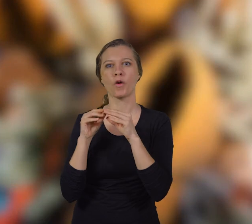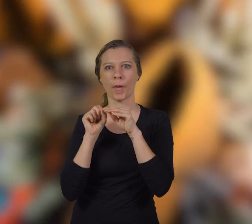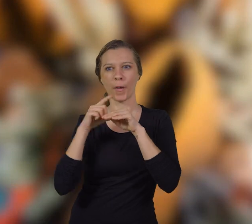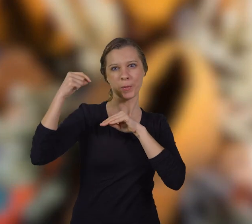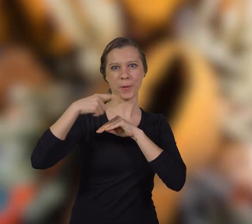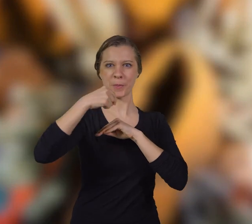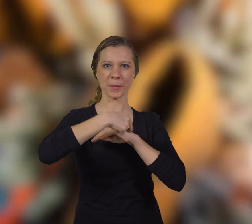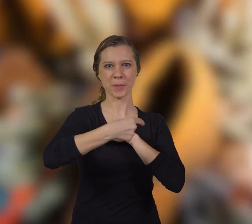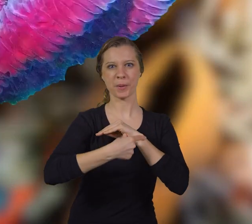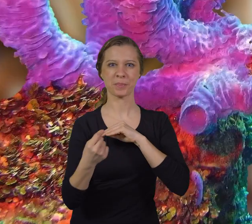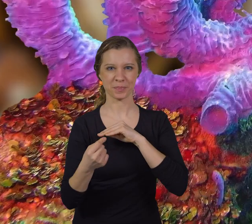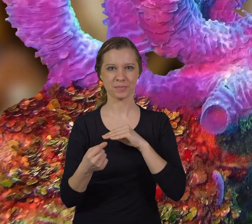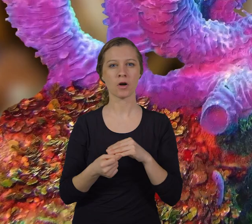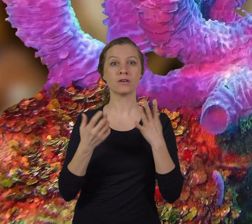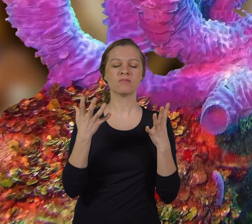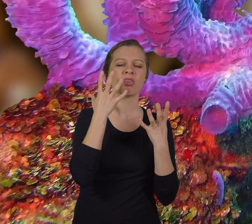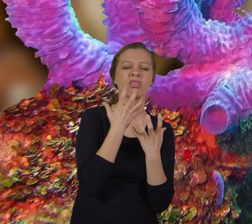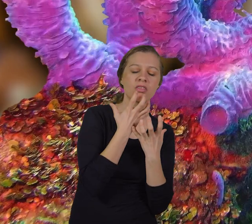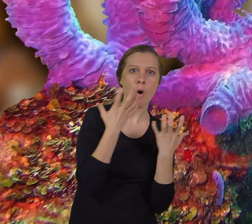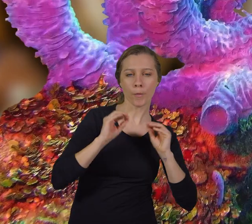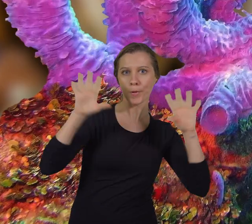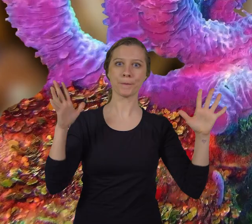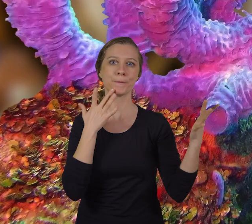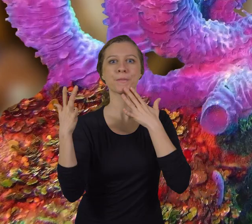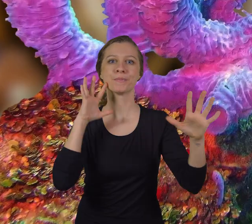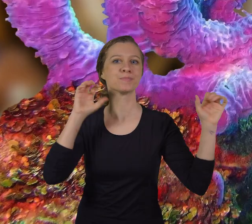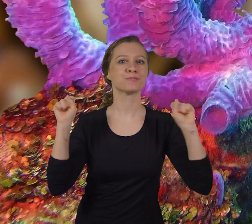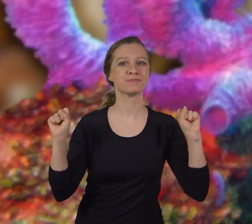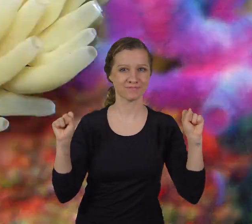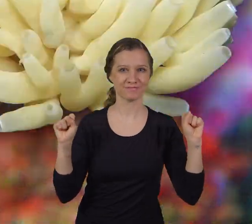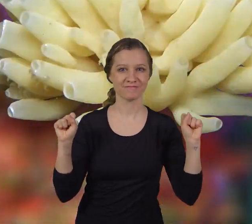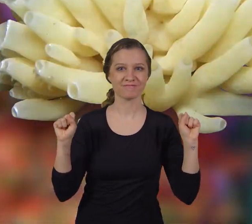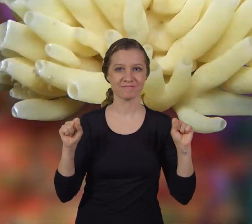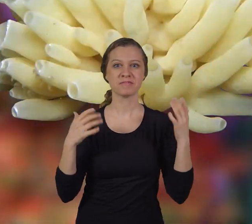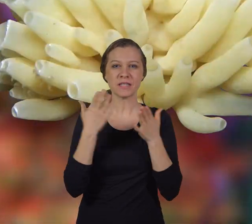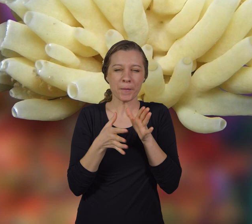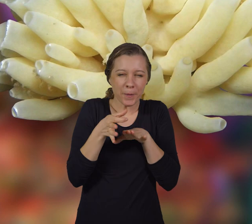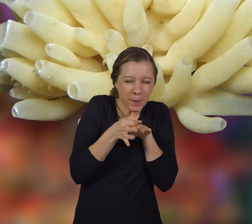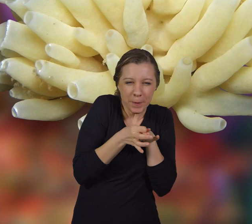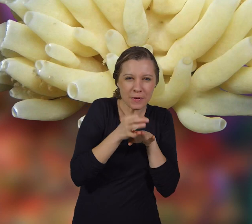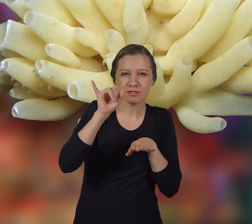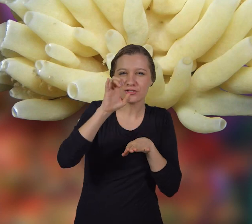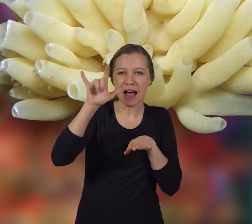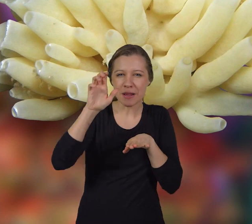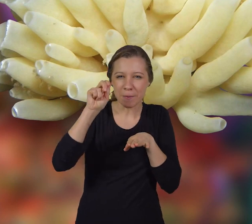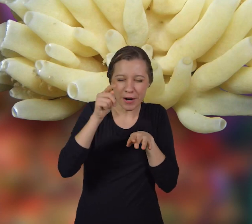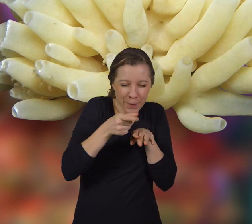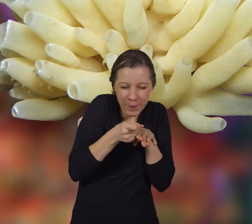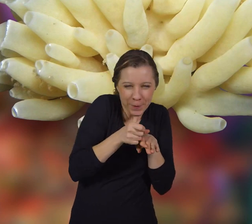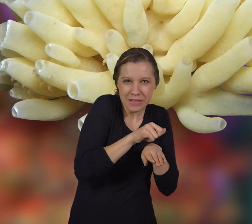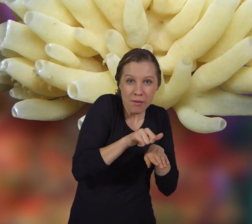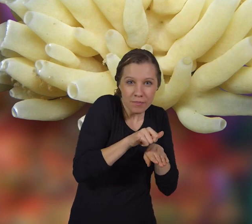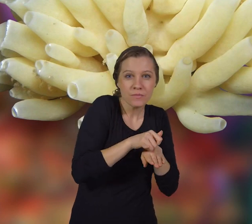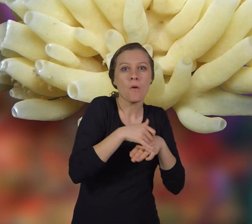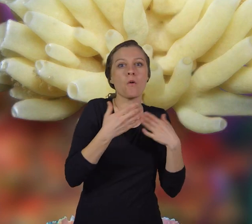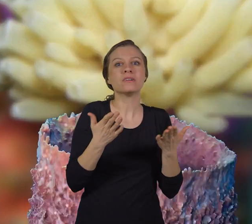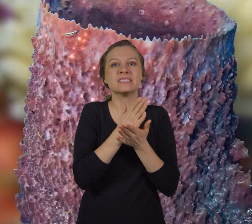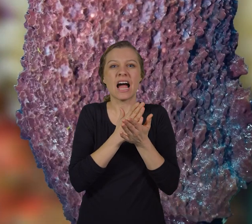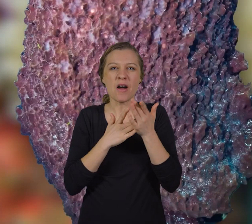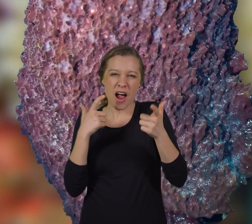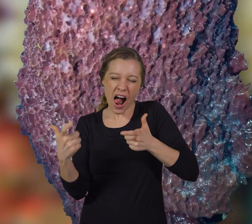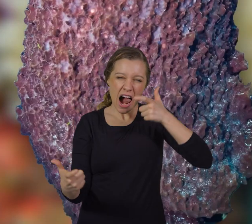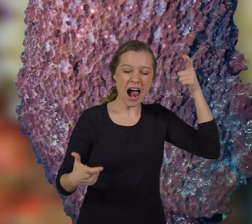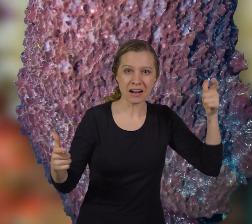mushy or prickly, or dull or brightly colored. Some are as tiny as a jelly bean,